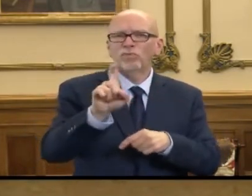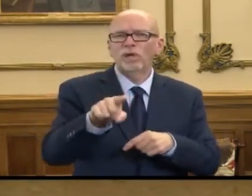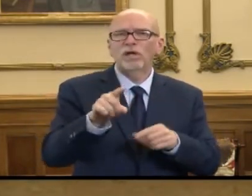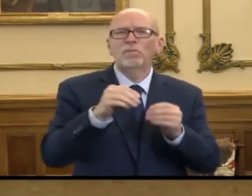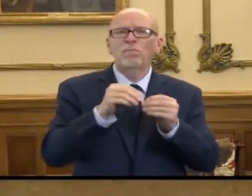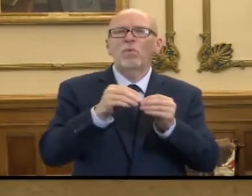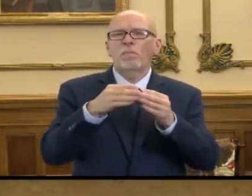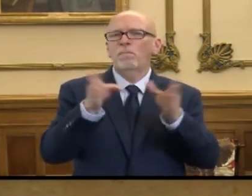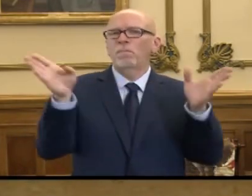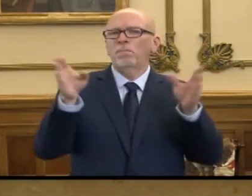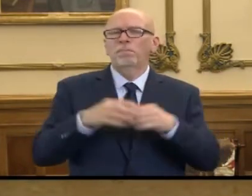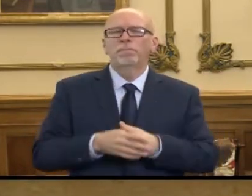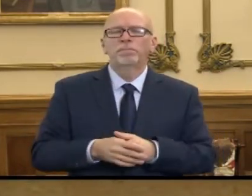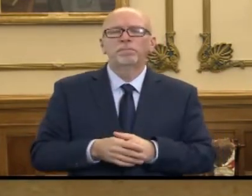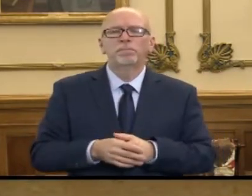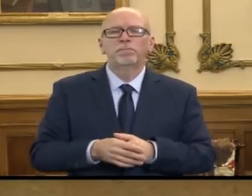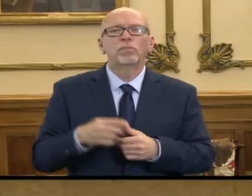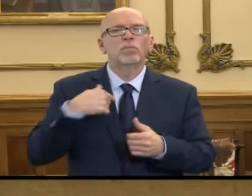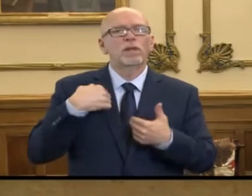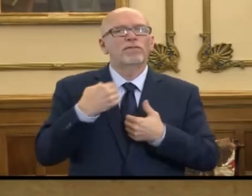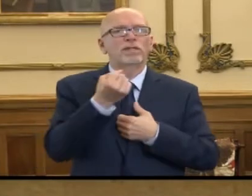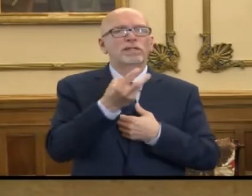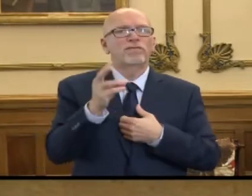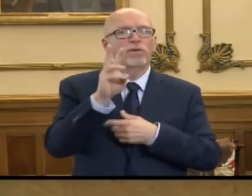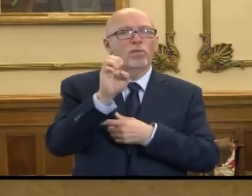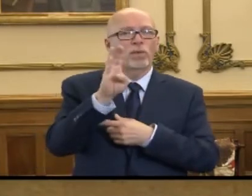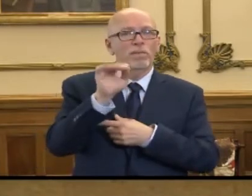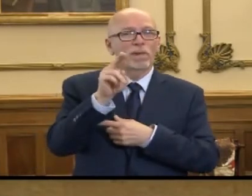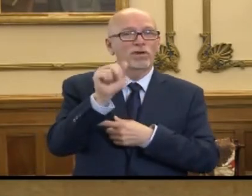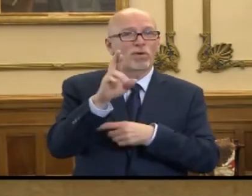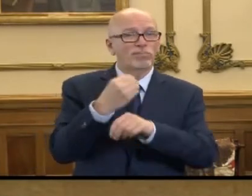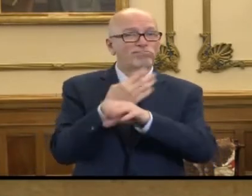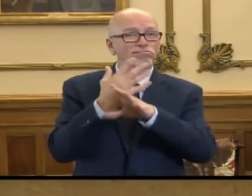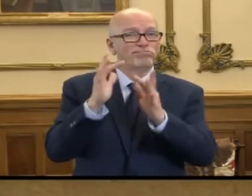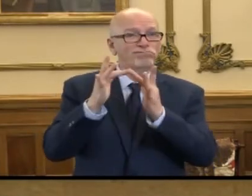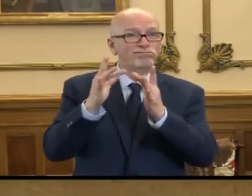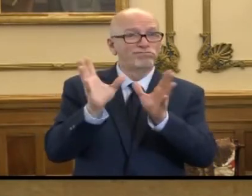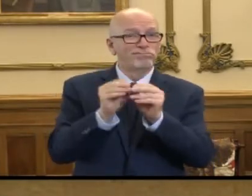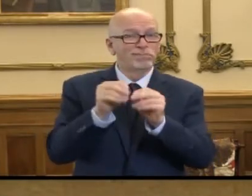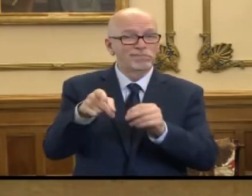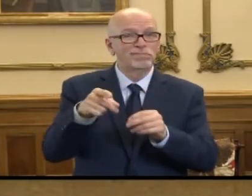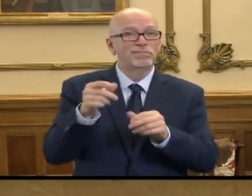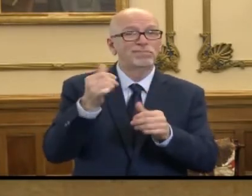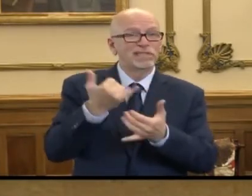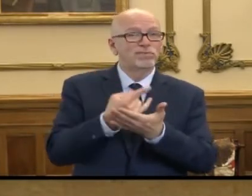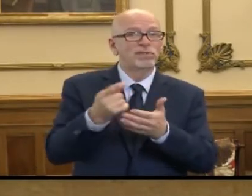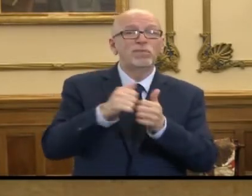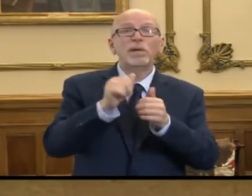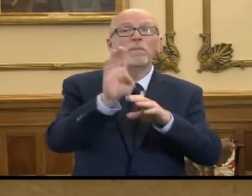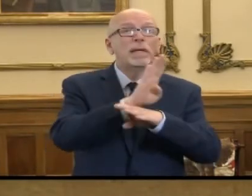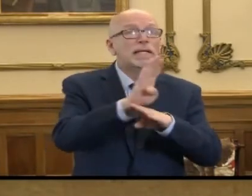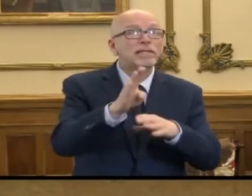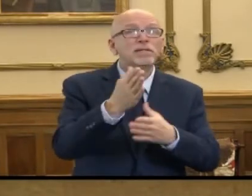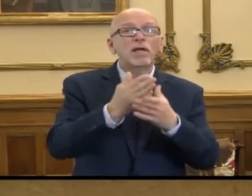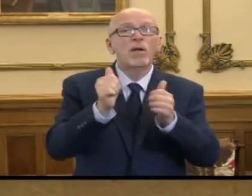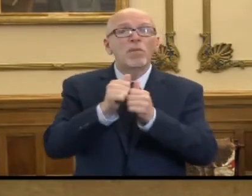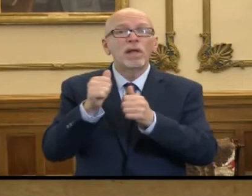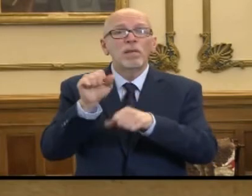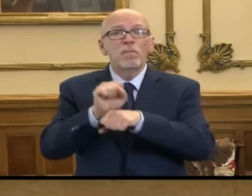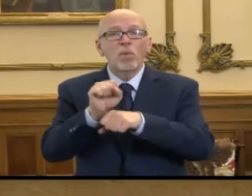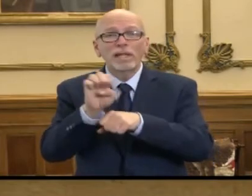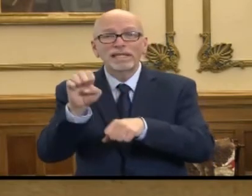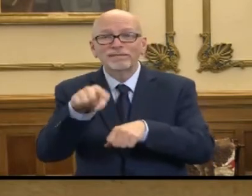more public form. We've had several webinars this week. We've had several webinars with businesses, some with employees,